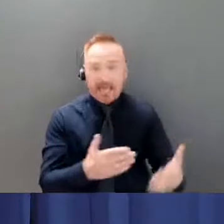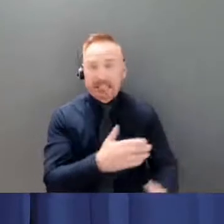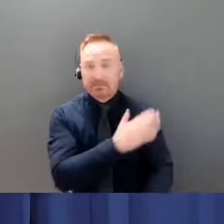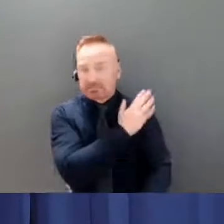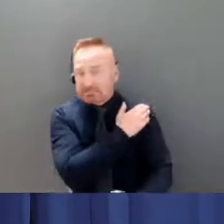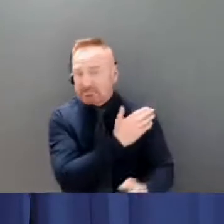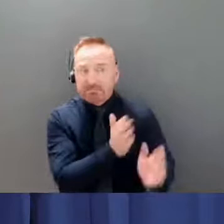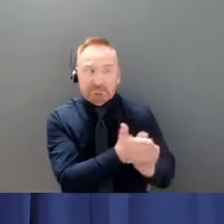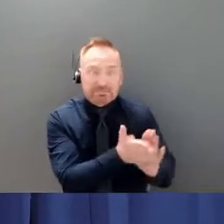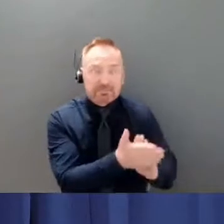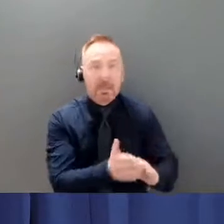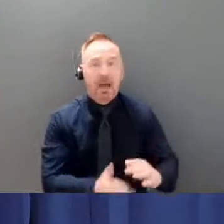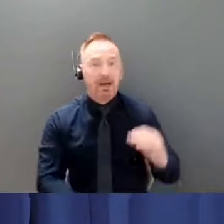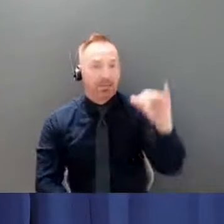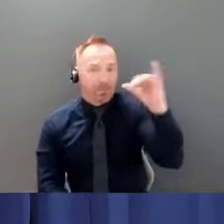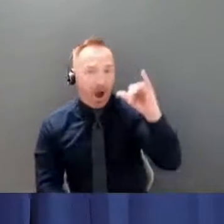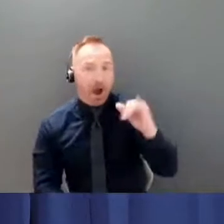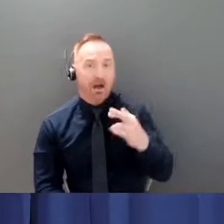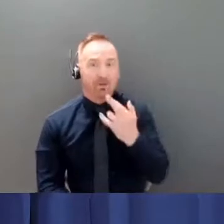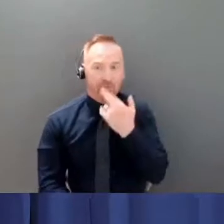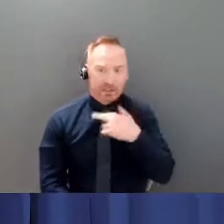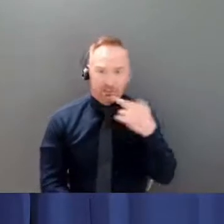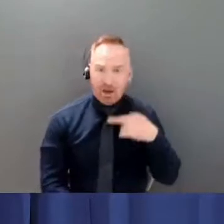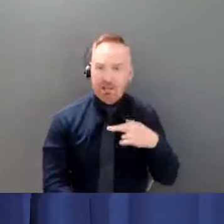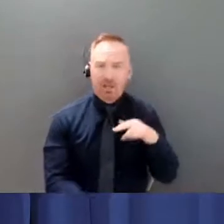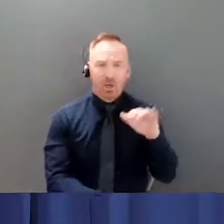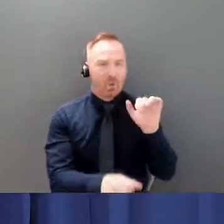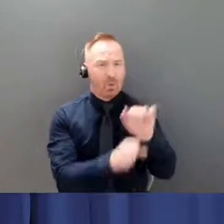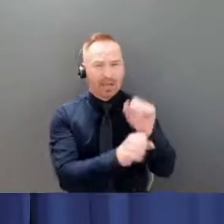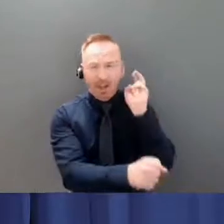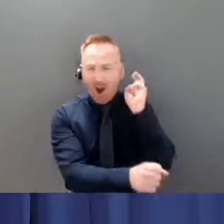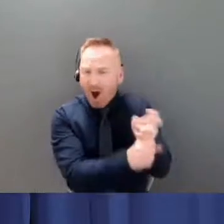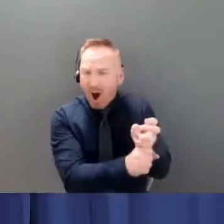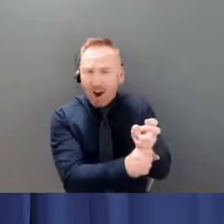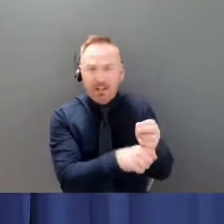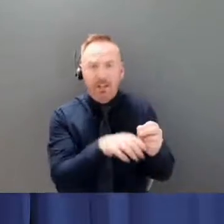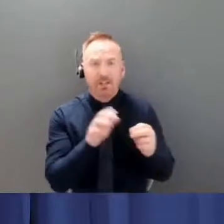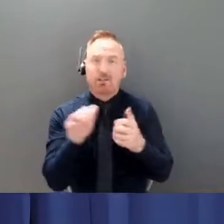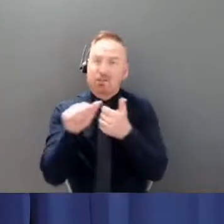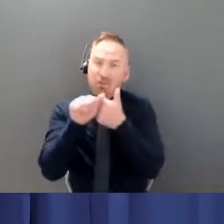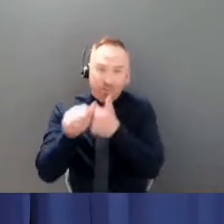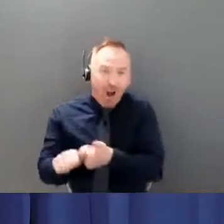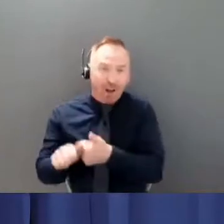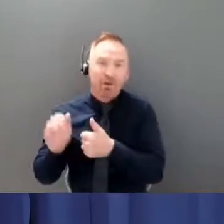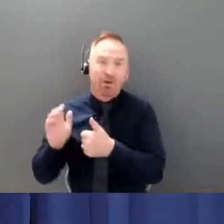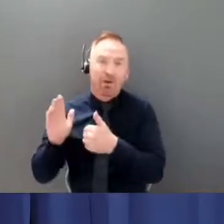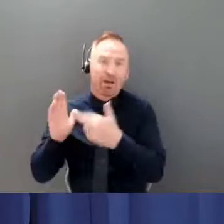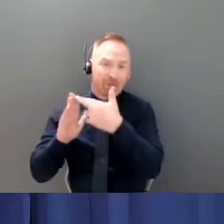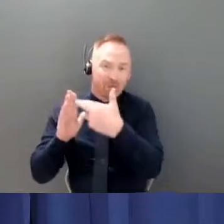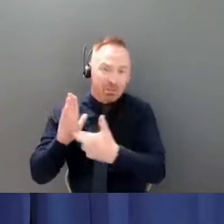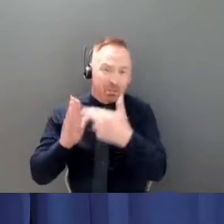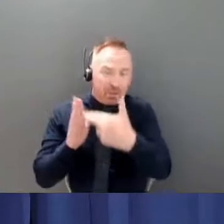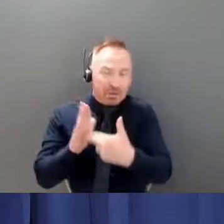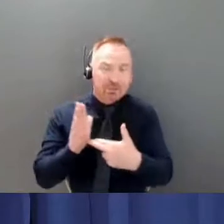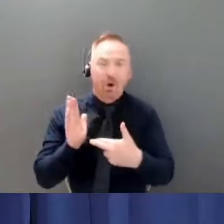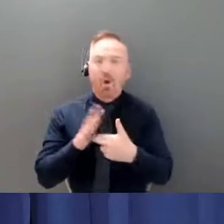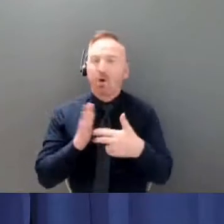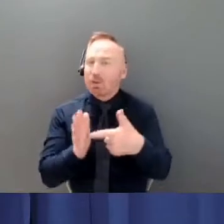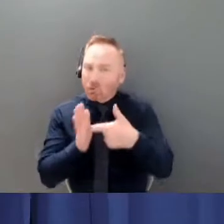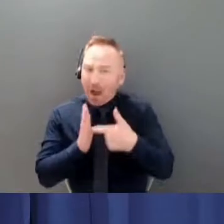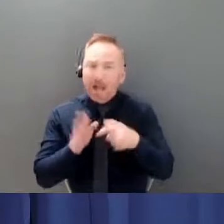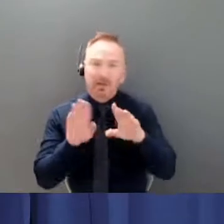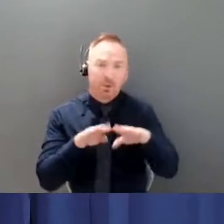to do the right thing and to abide by measures wherever we are in our opening up but if you are going